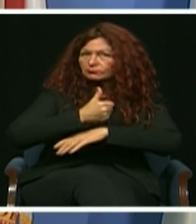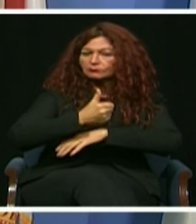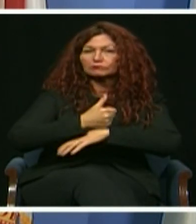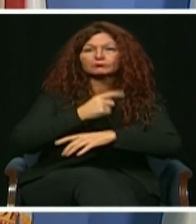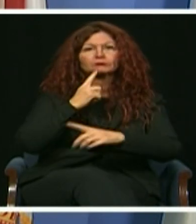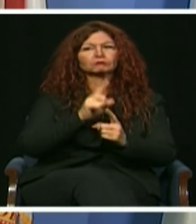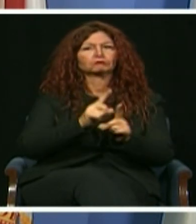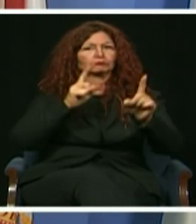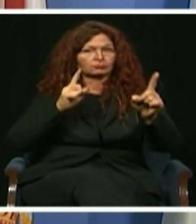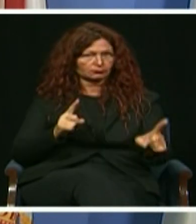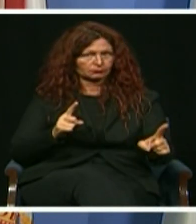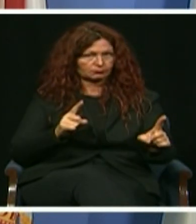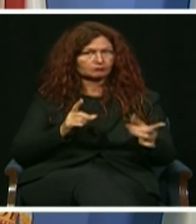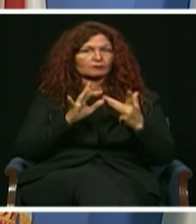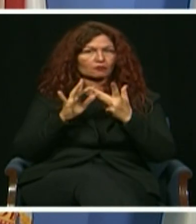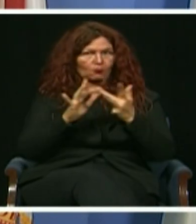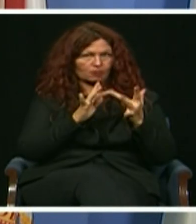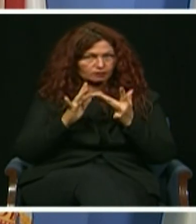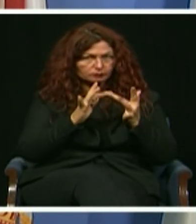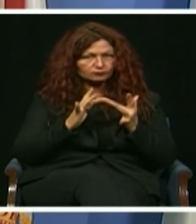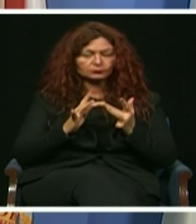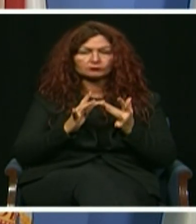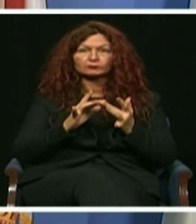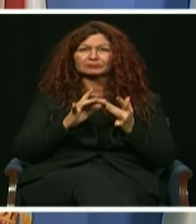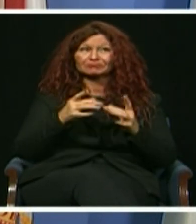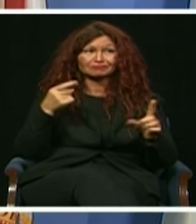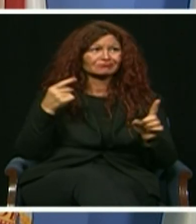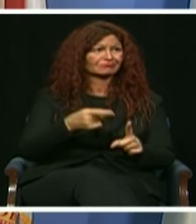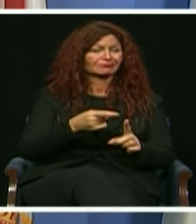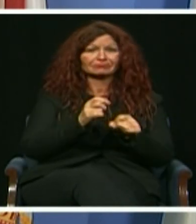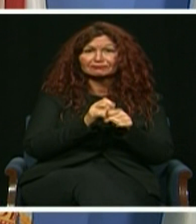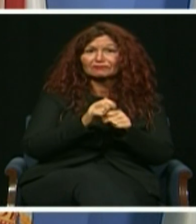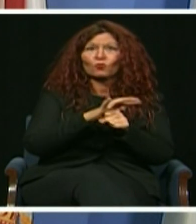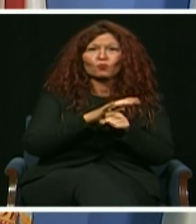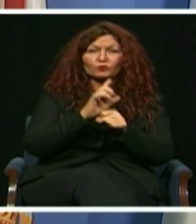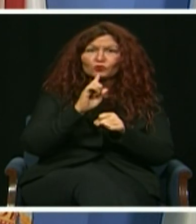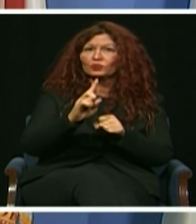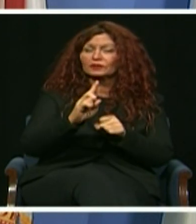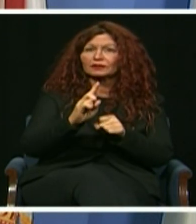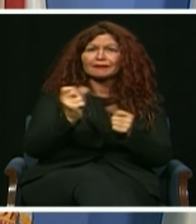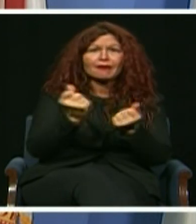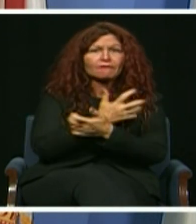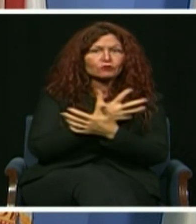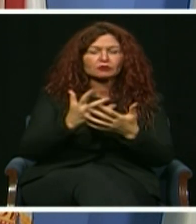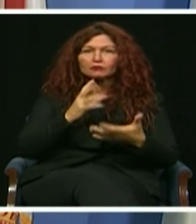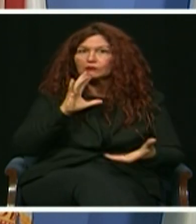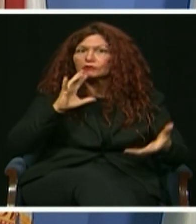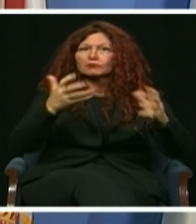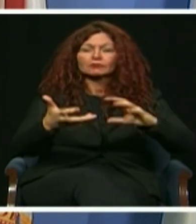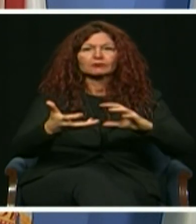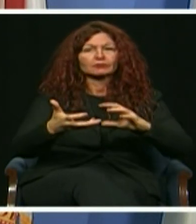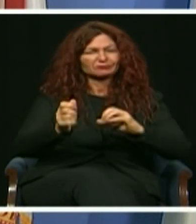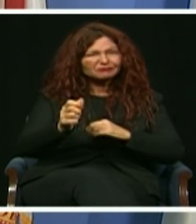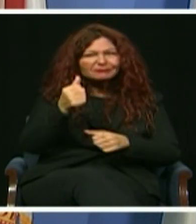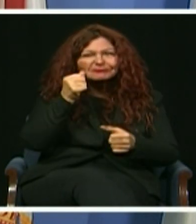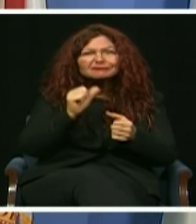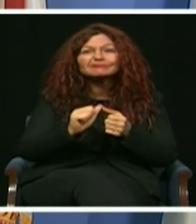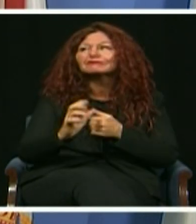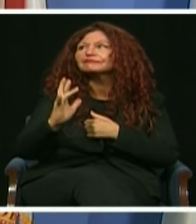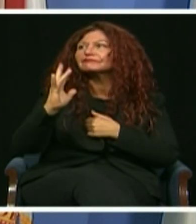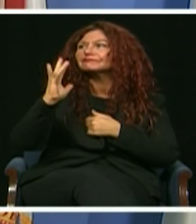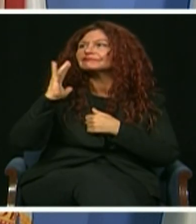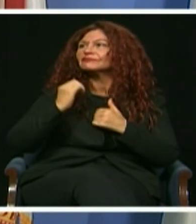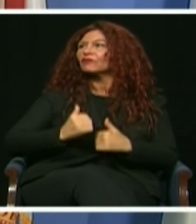pandemic, which has upended so much in our lives that we used to take for granted. While the virus has